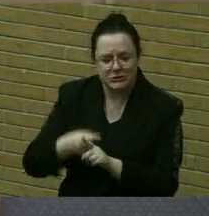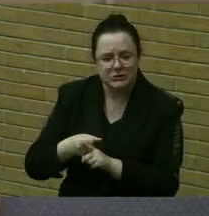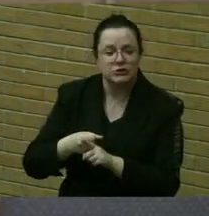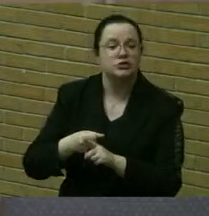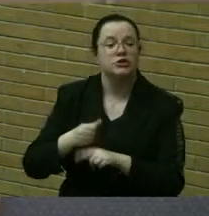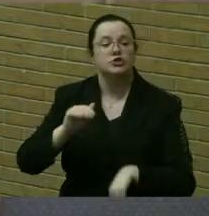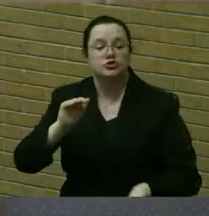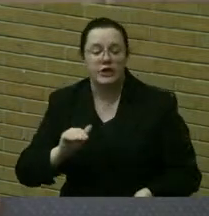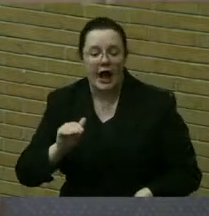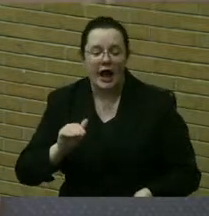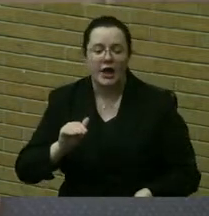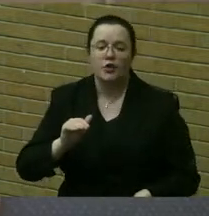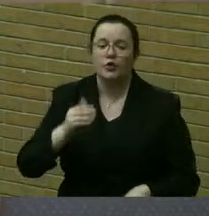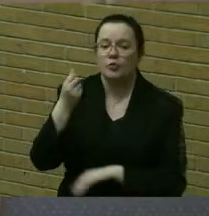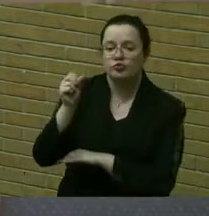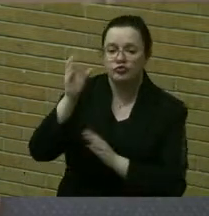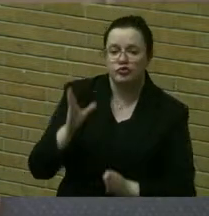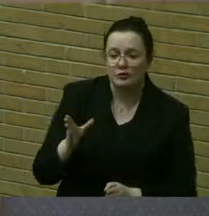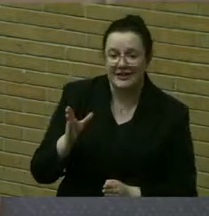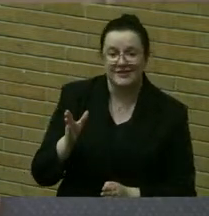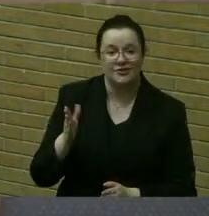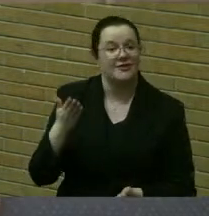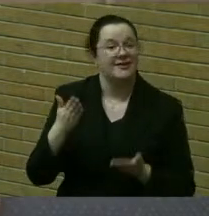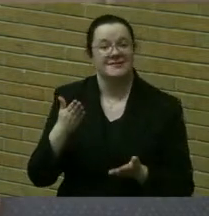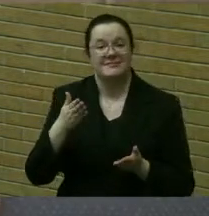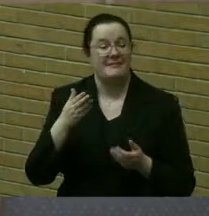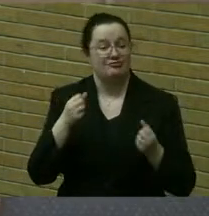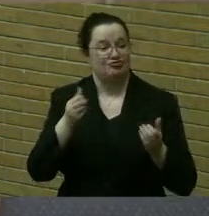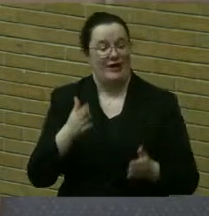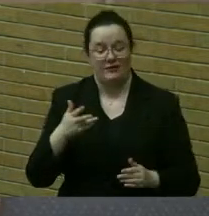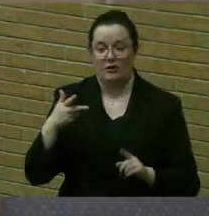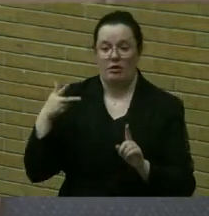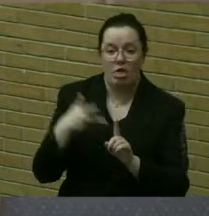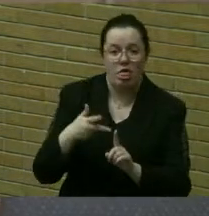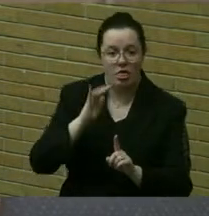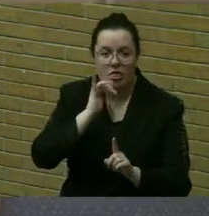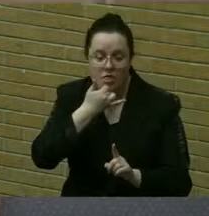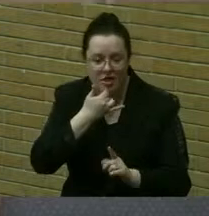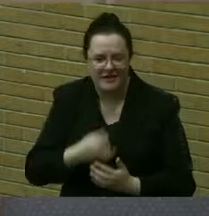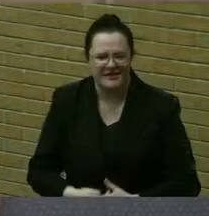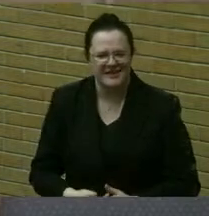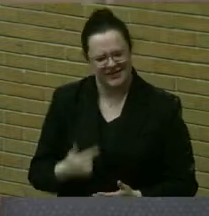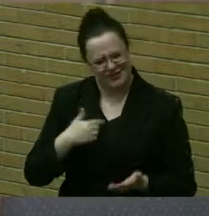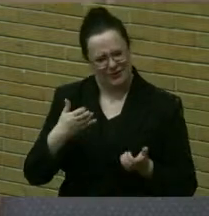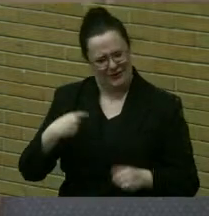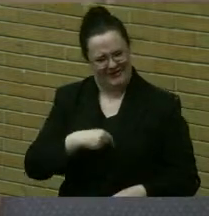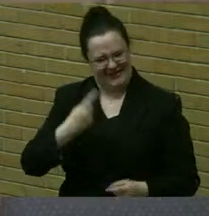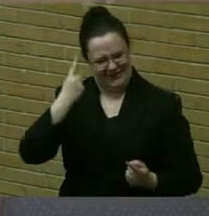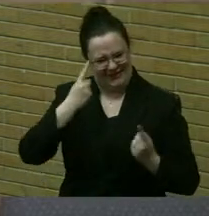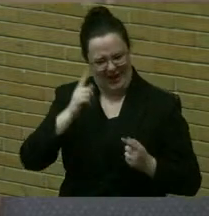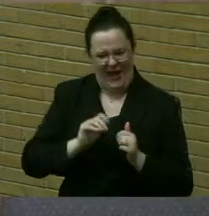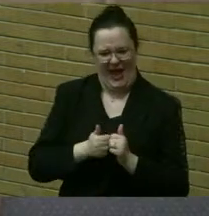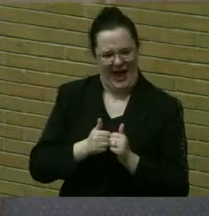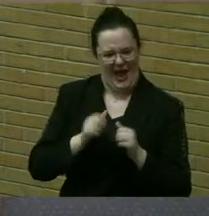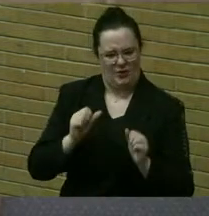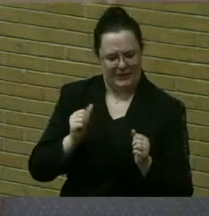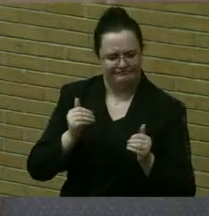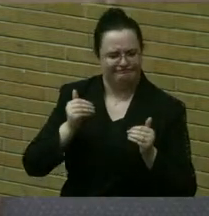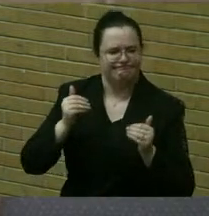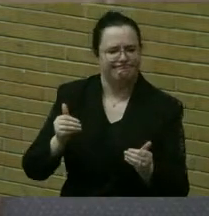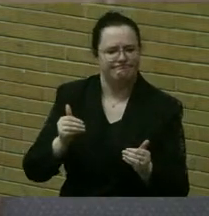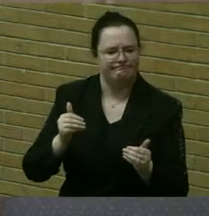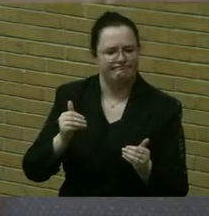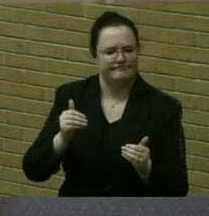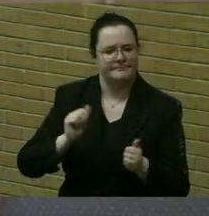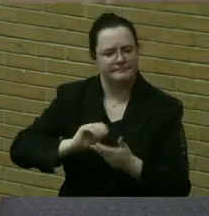cross the road. So I really want all of us to just think of our better selves and figure out how we can do this and how we can move forward